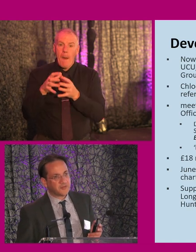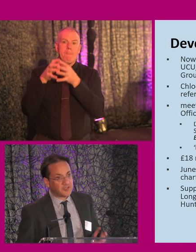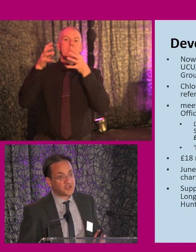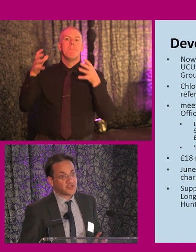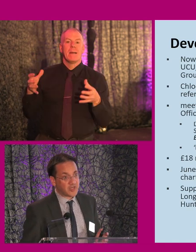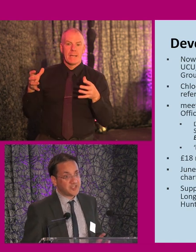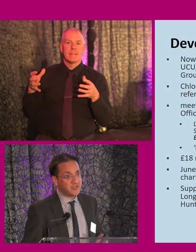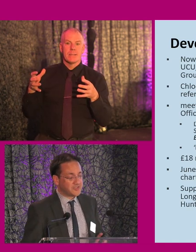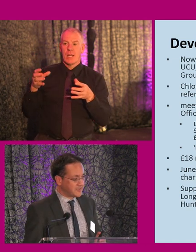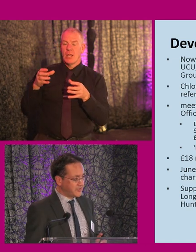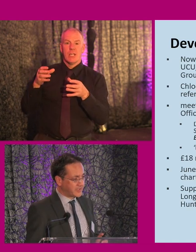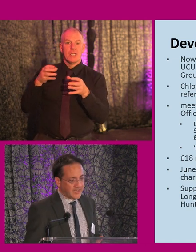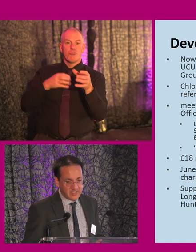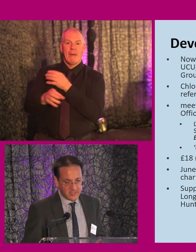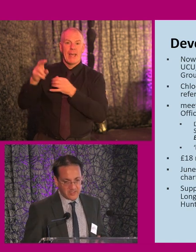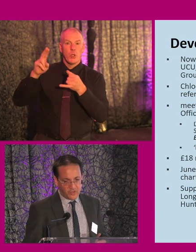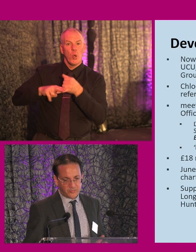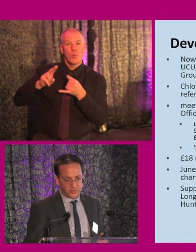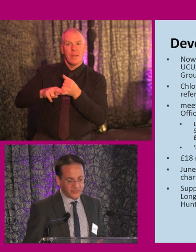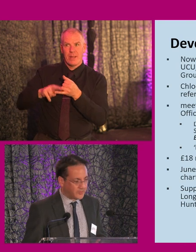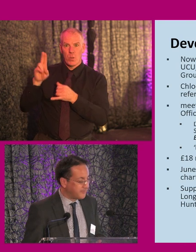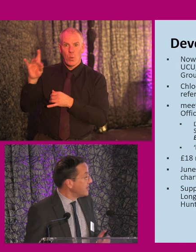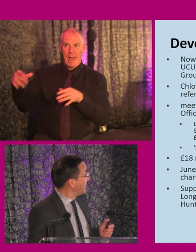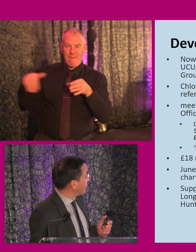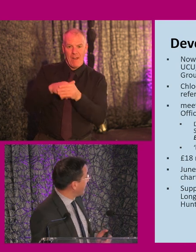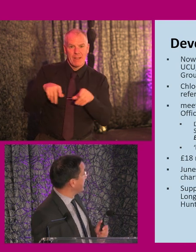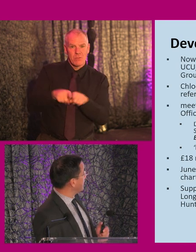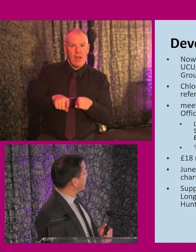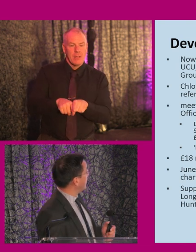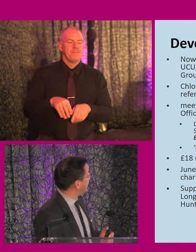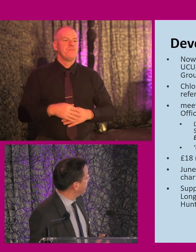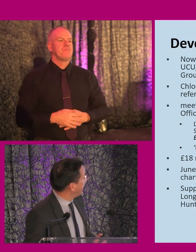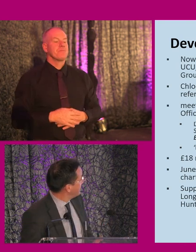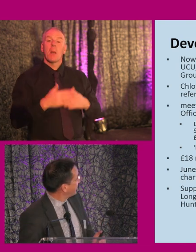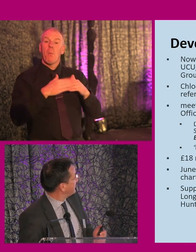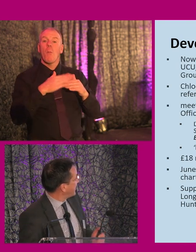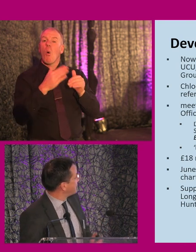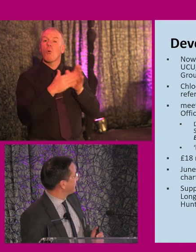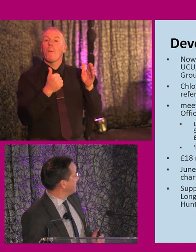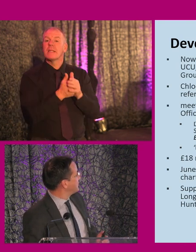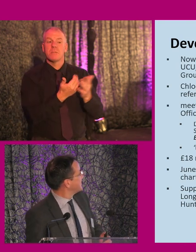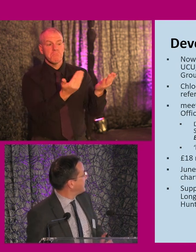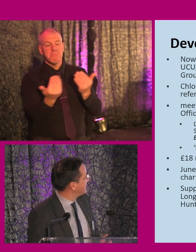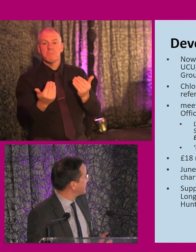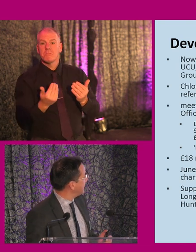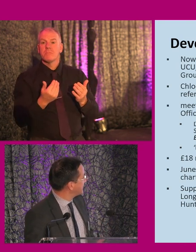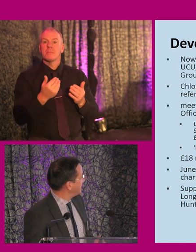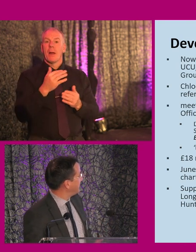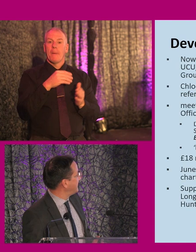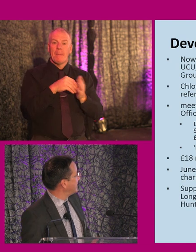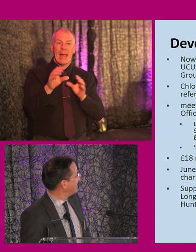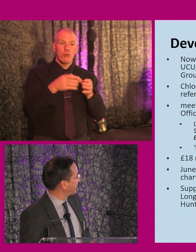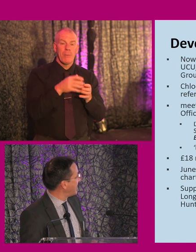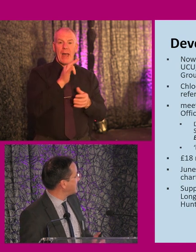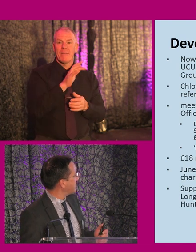the largest trade unions in the UK on board as well. A growing number of corporate firms, so Page Group, which is an FTSC 250